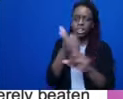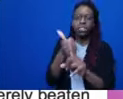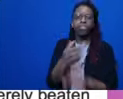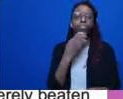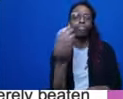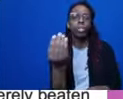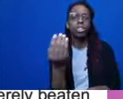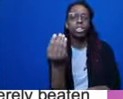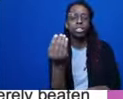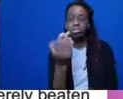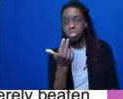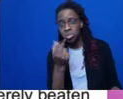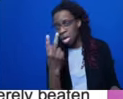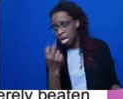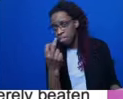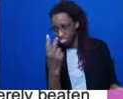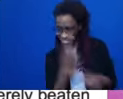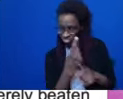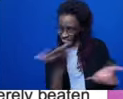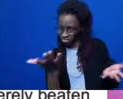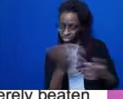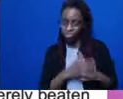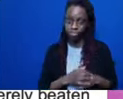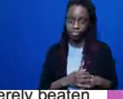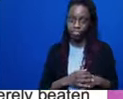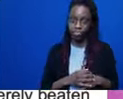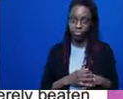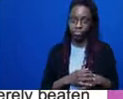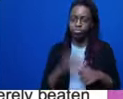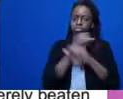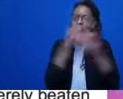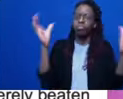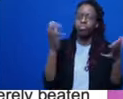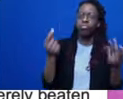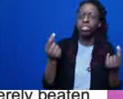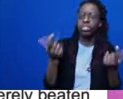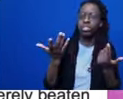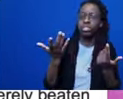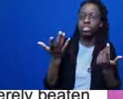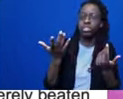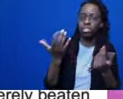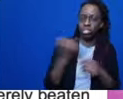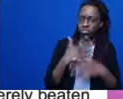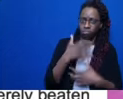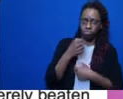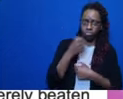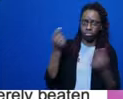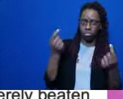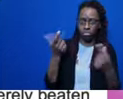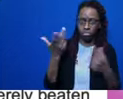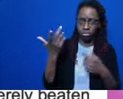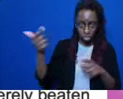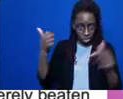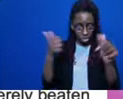And then the institutions come down on her or prosecutors contemplating to try her as an adult at